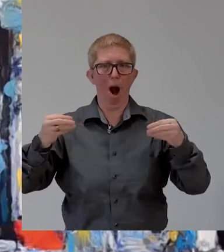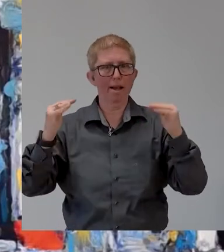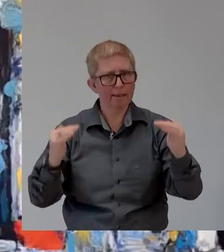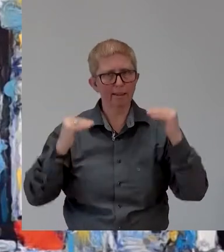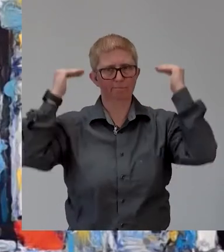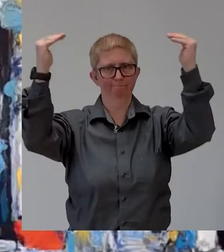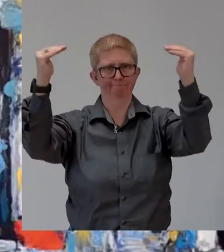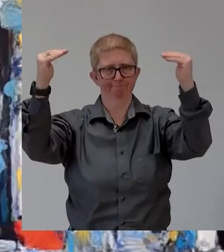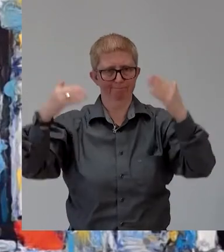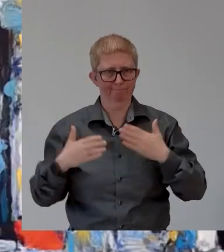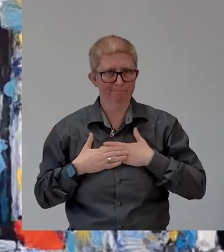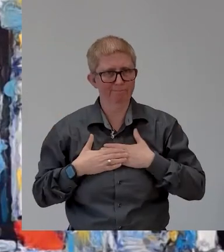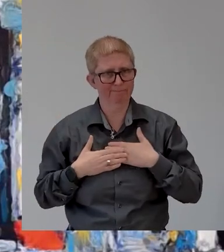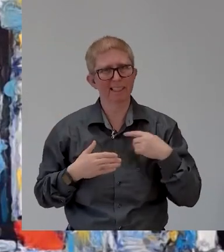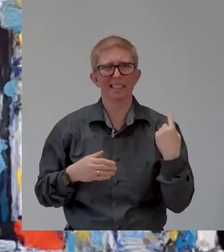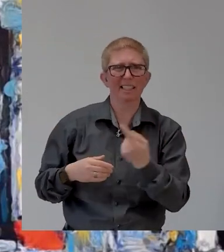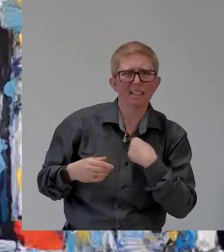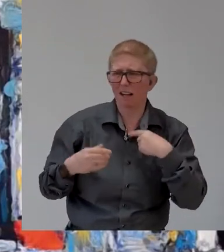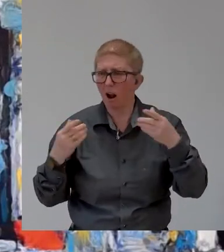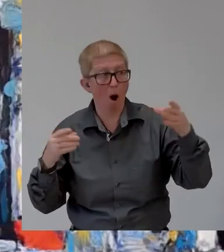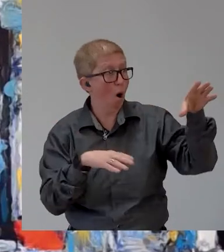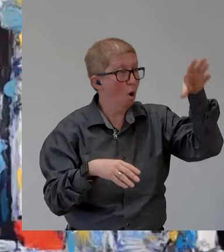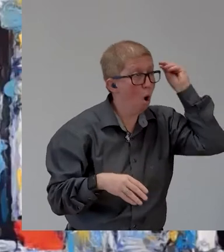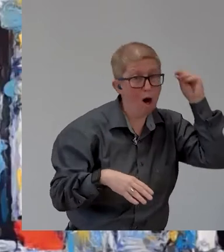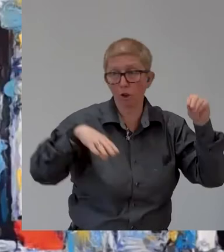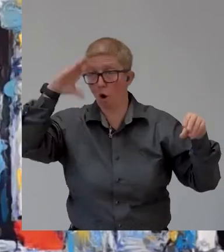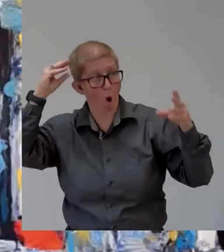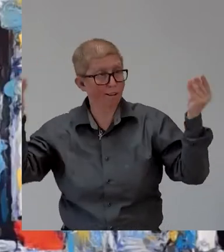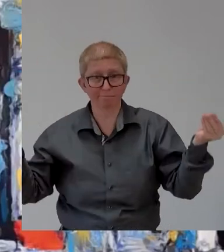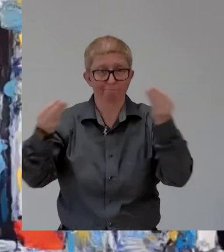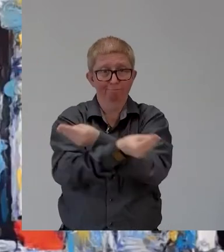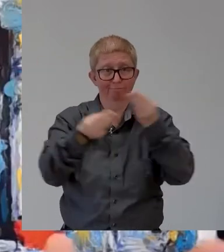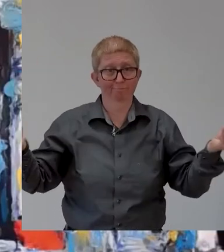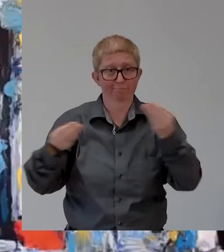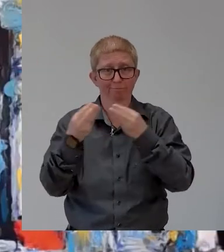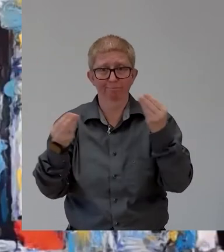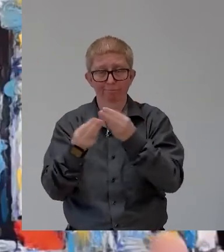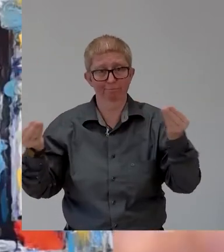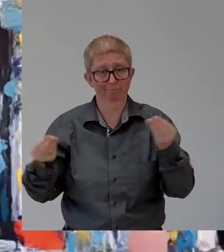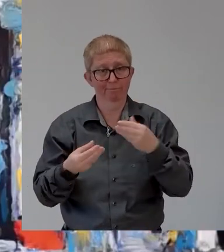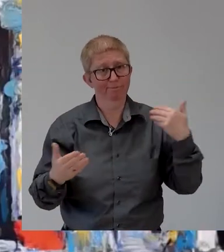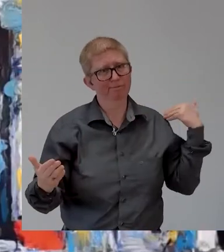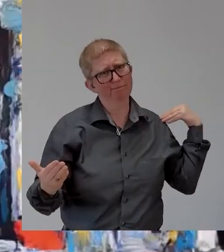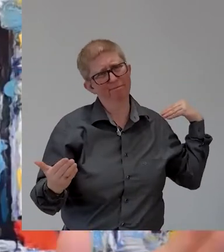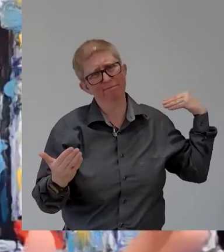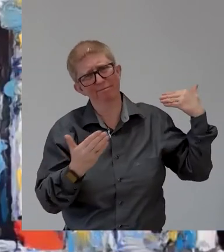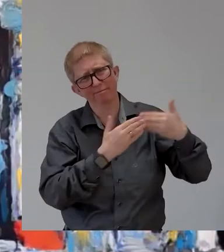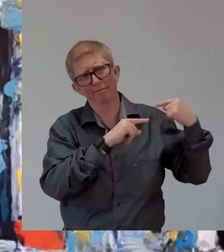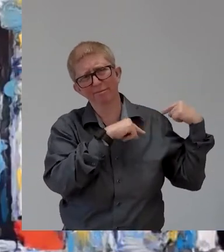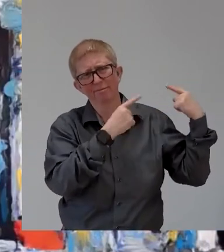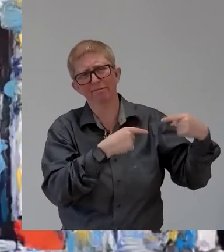and sharing uh and this has been developed throughout the years and that's why zero project is so uh